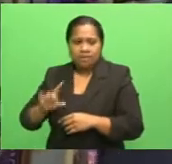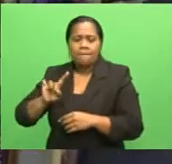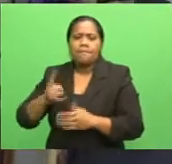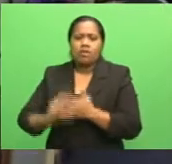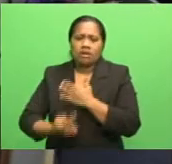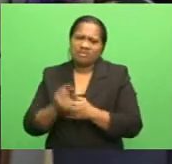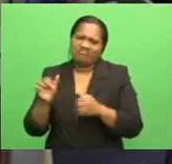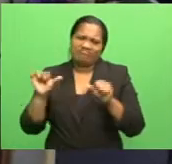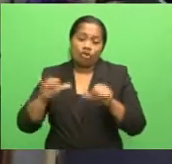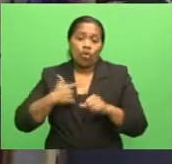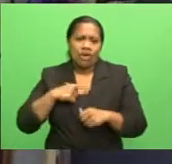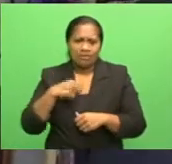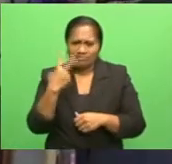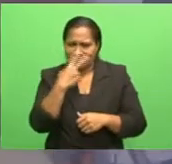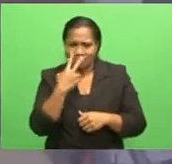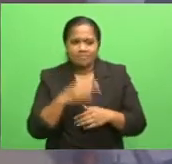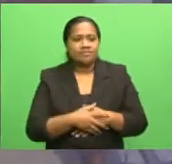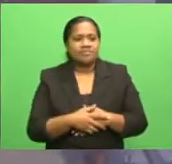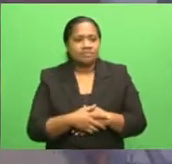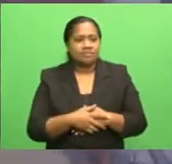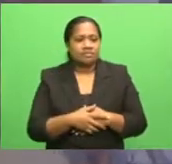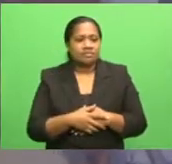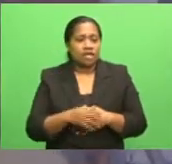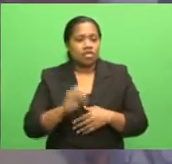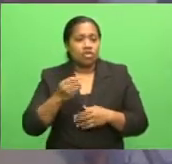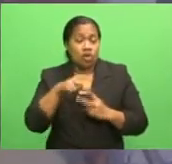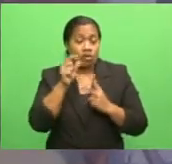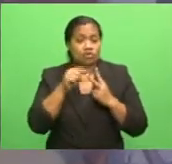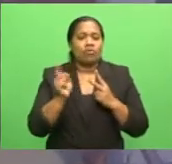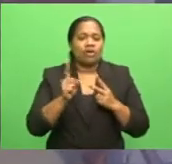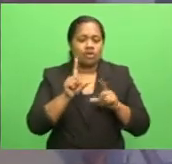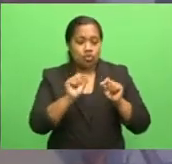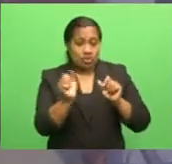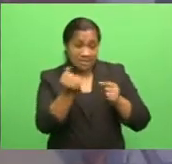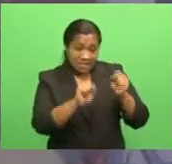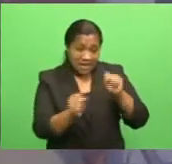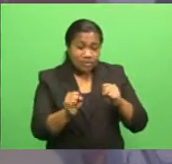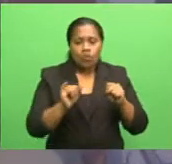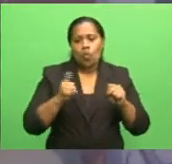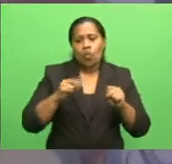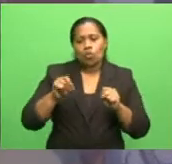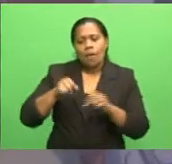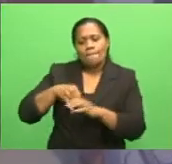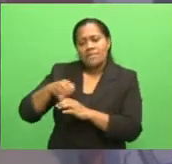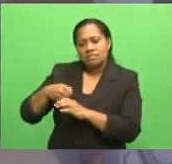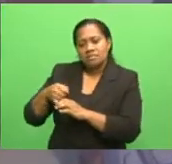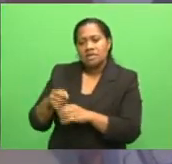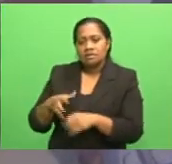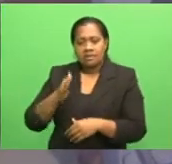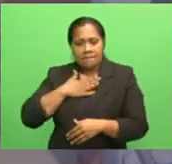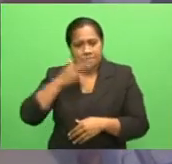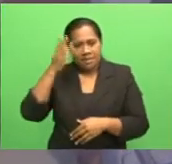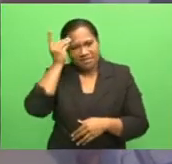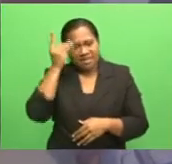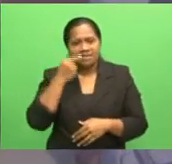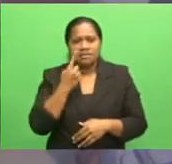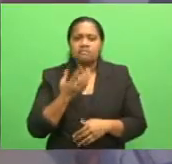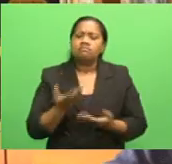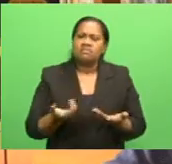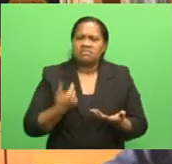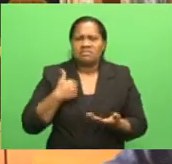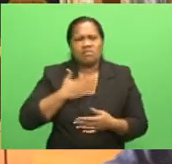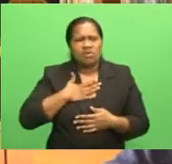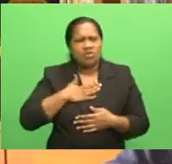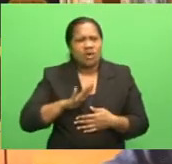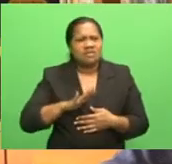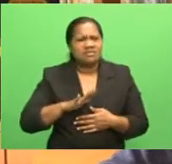The option was to do veterinary science and or go to do medicine. And my father said, oh, I want someone to be, at